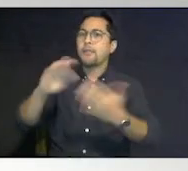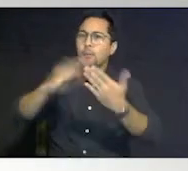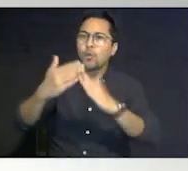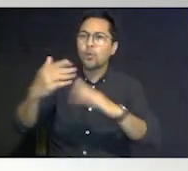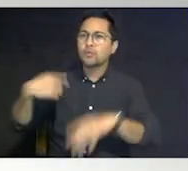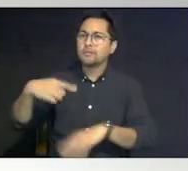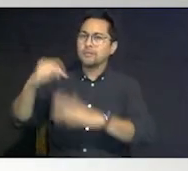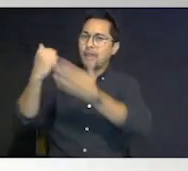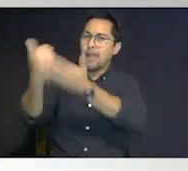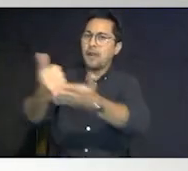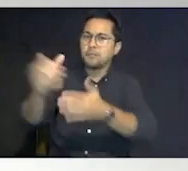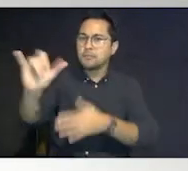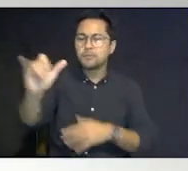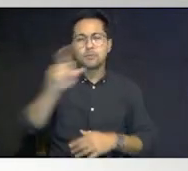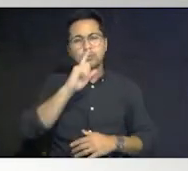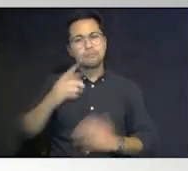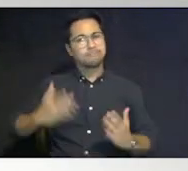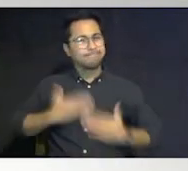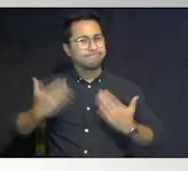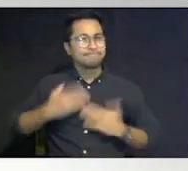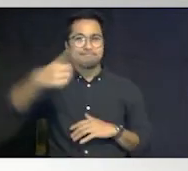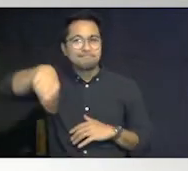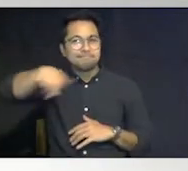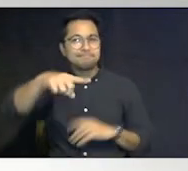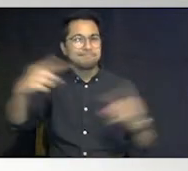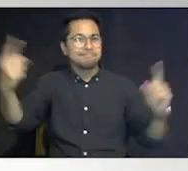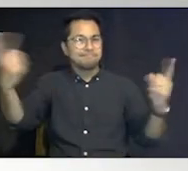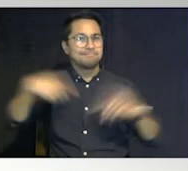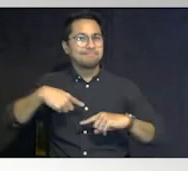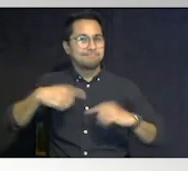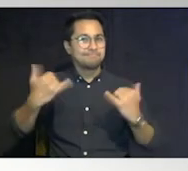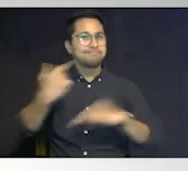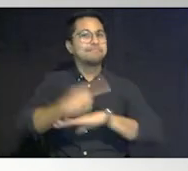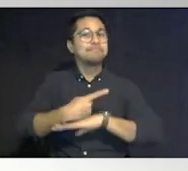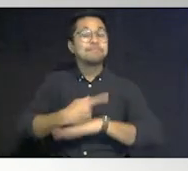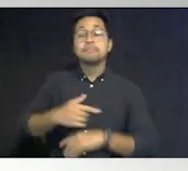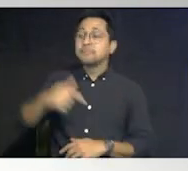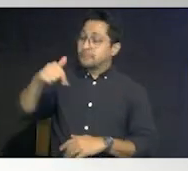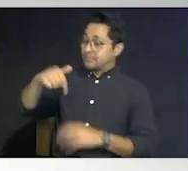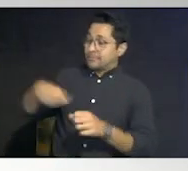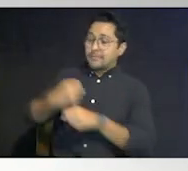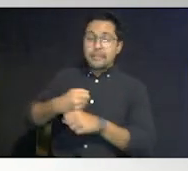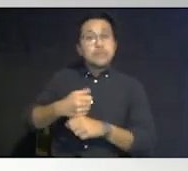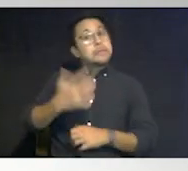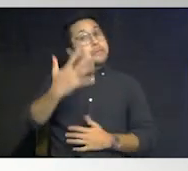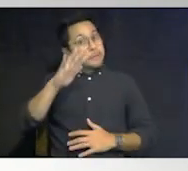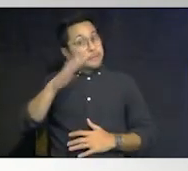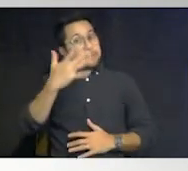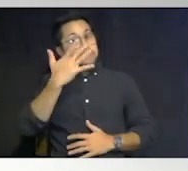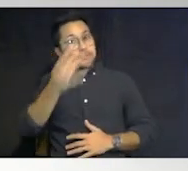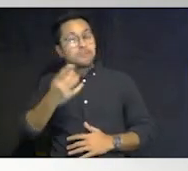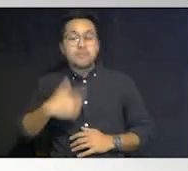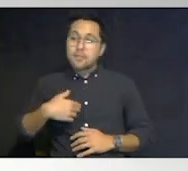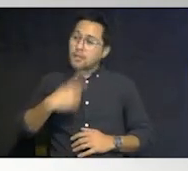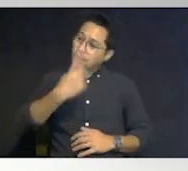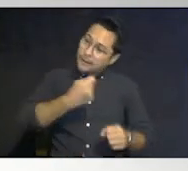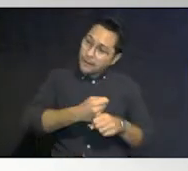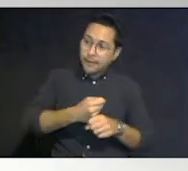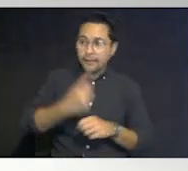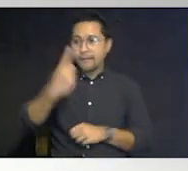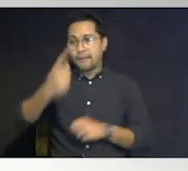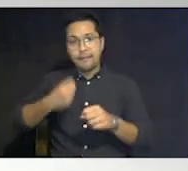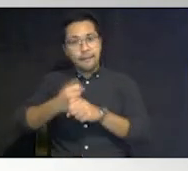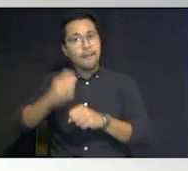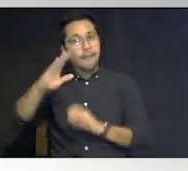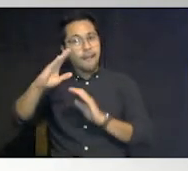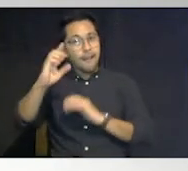really happy that you're here and joining us today it's been an interesting year obviously year almost year and a half with COVID